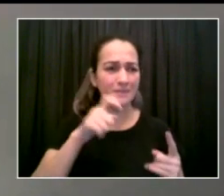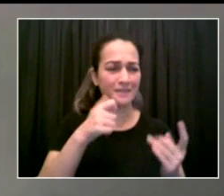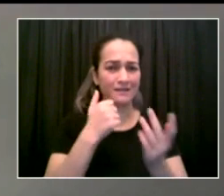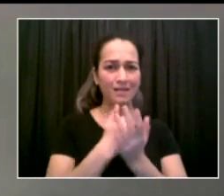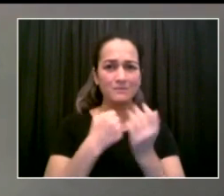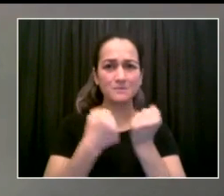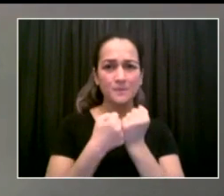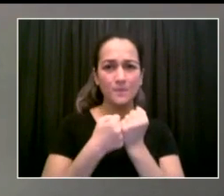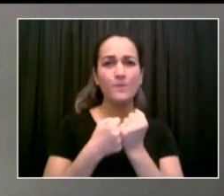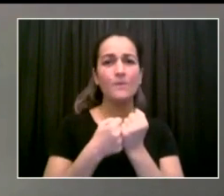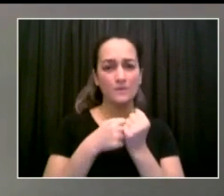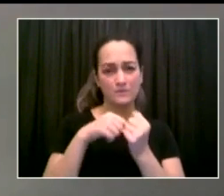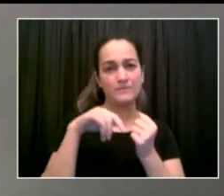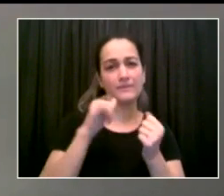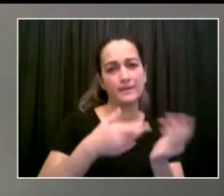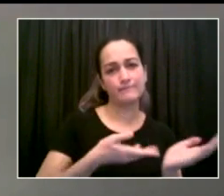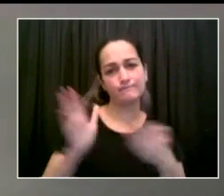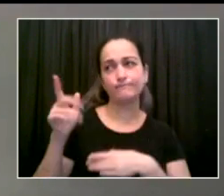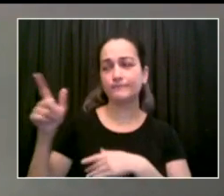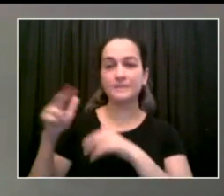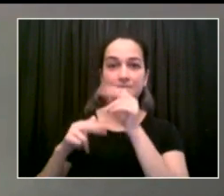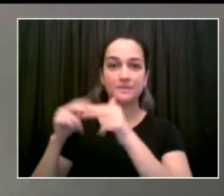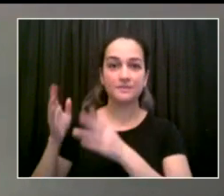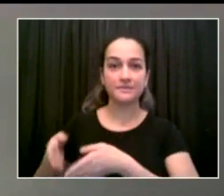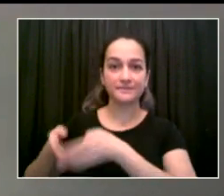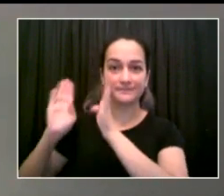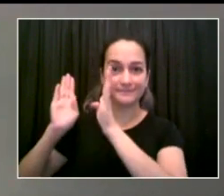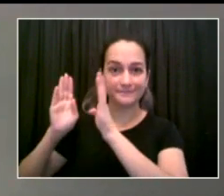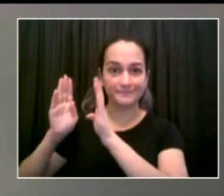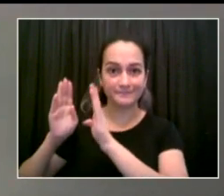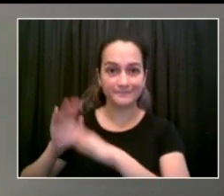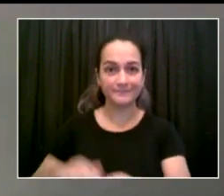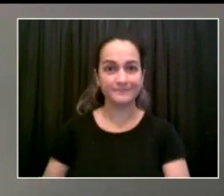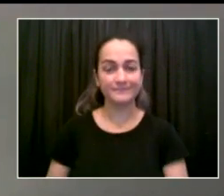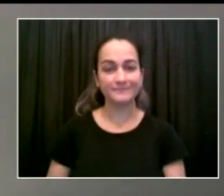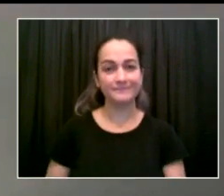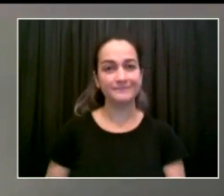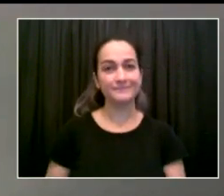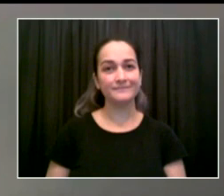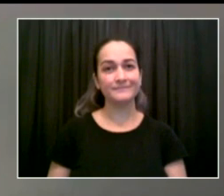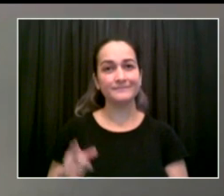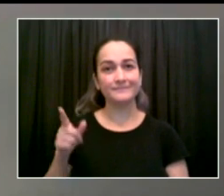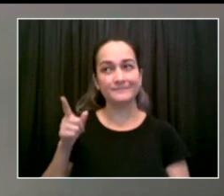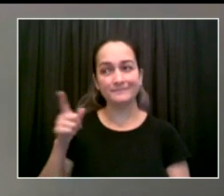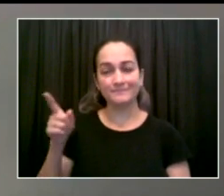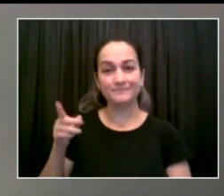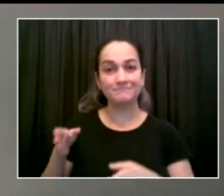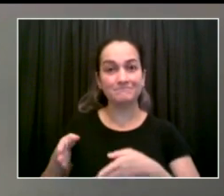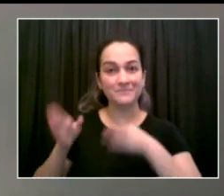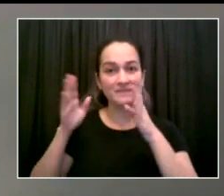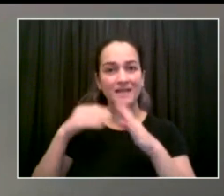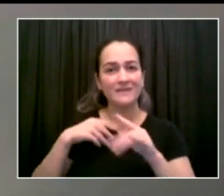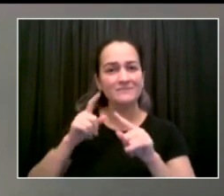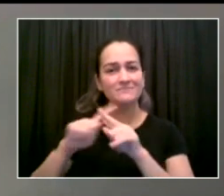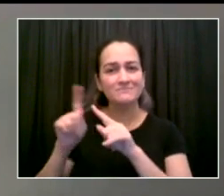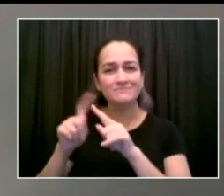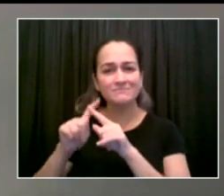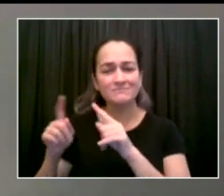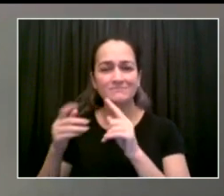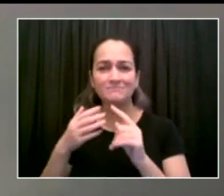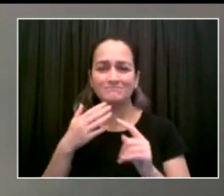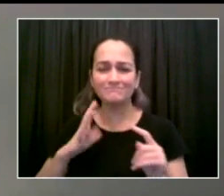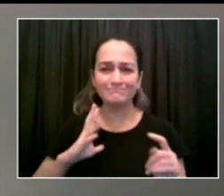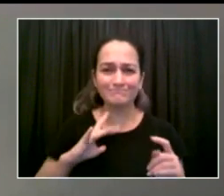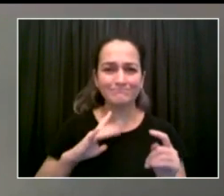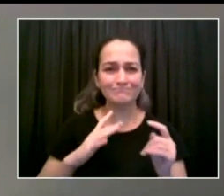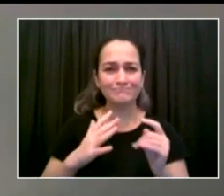They require special facilities, so it's not a case where I can just take a hospital ward and put